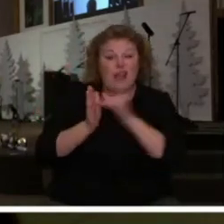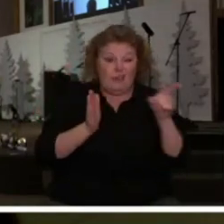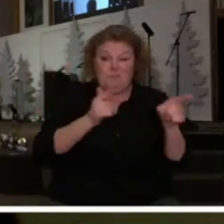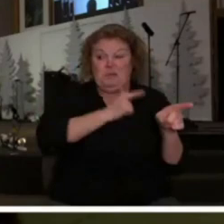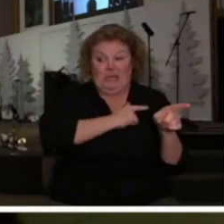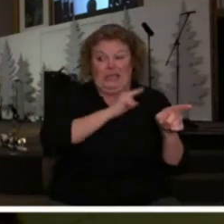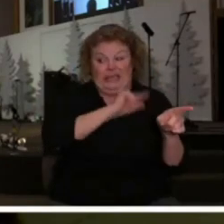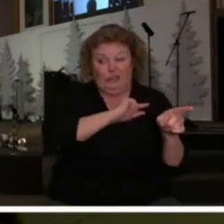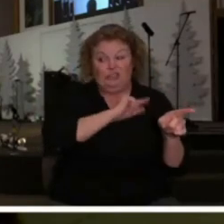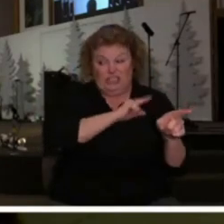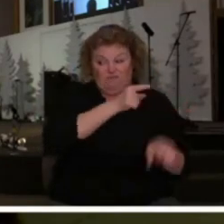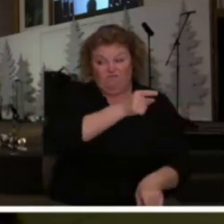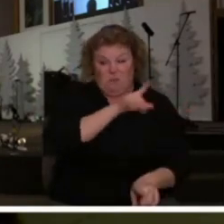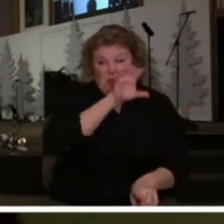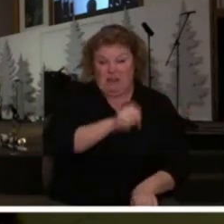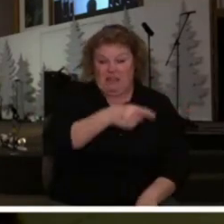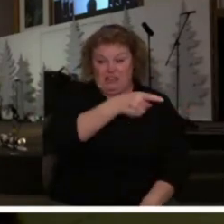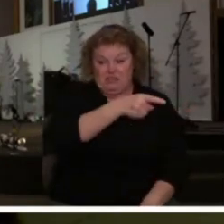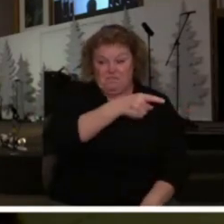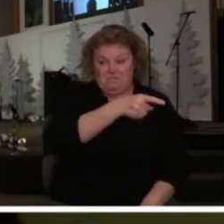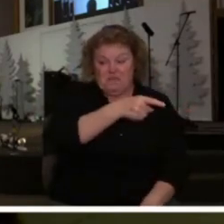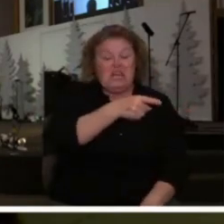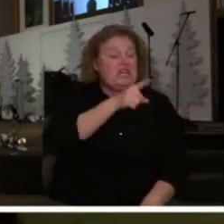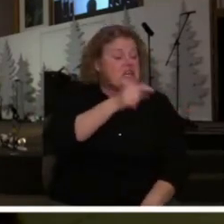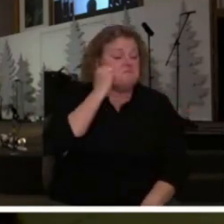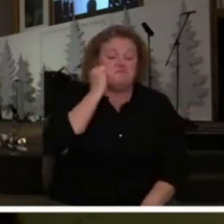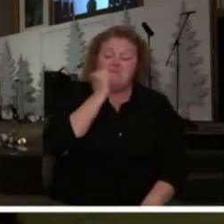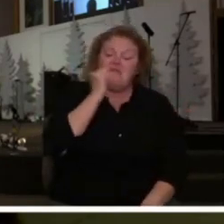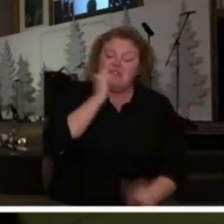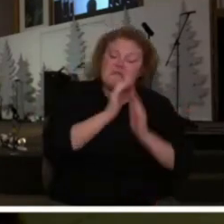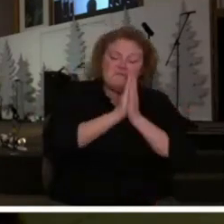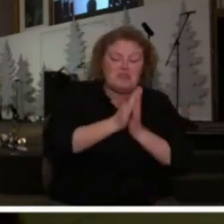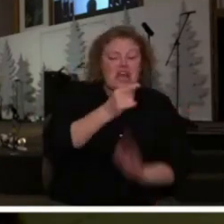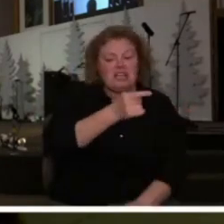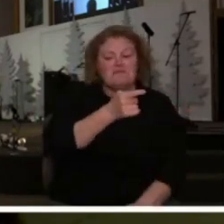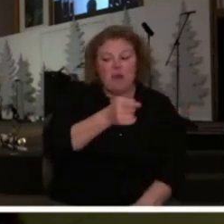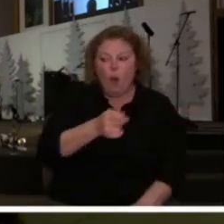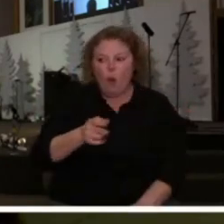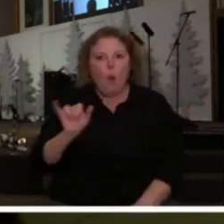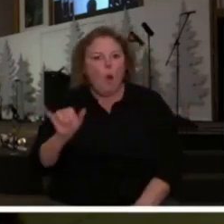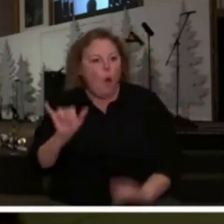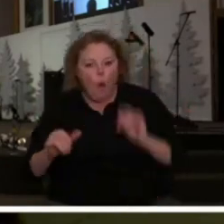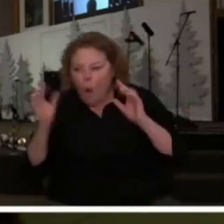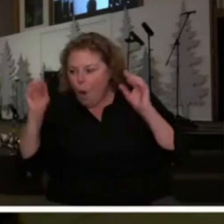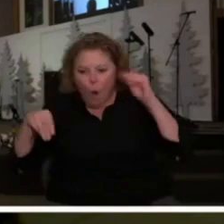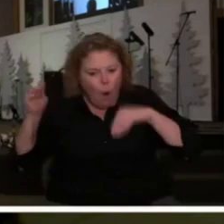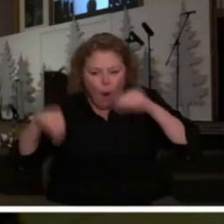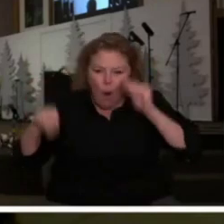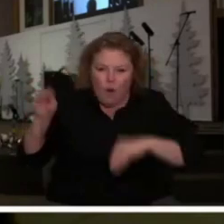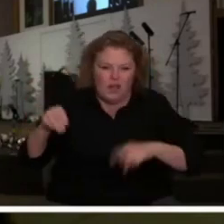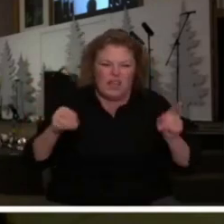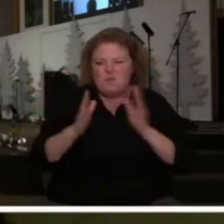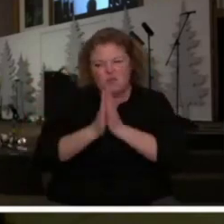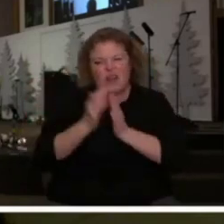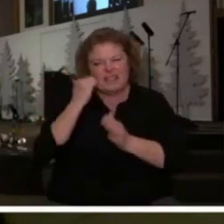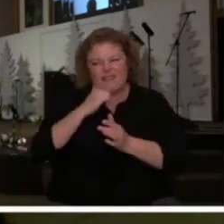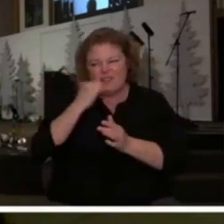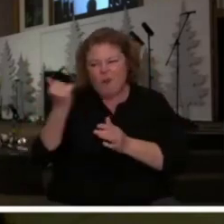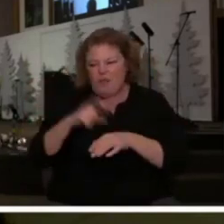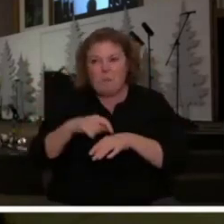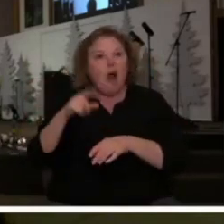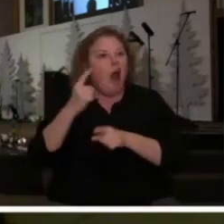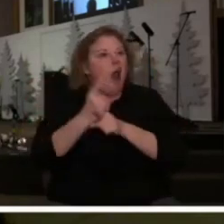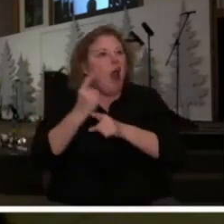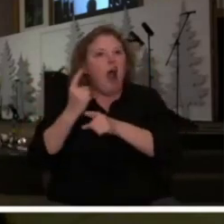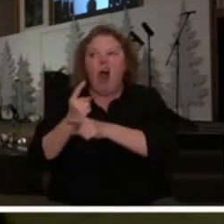because the guy can't help himself from praying in fact he prays all the time and another